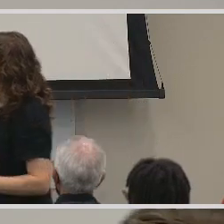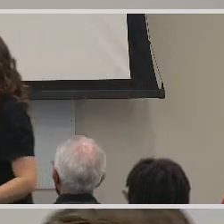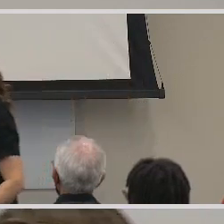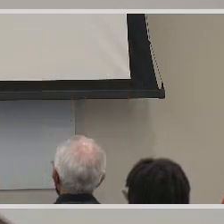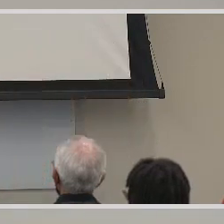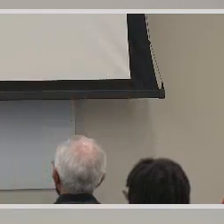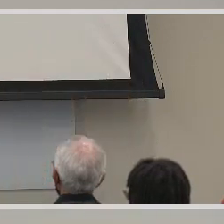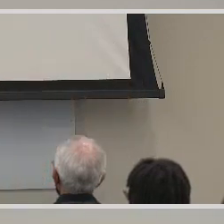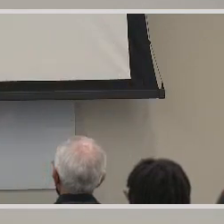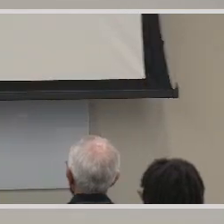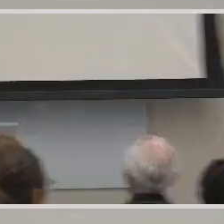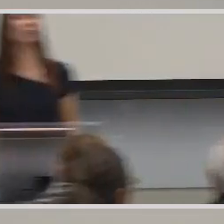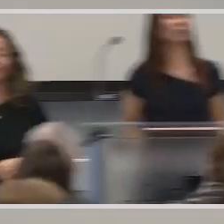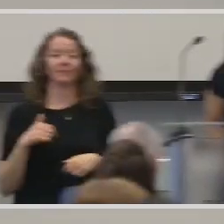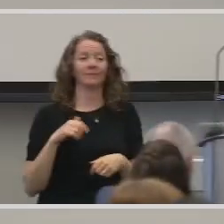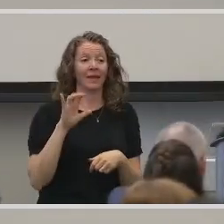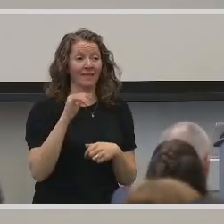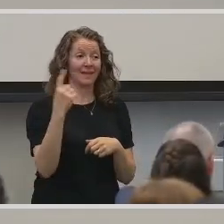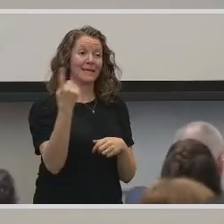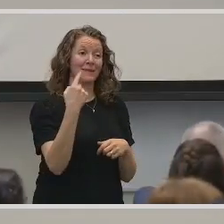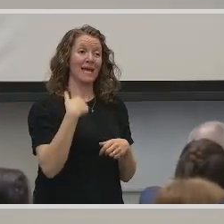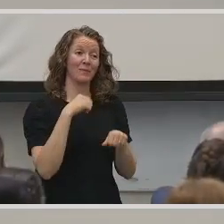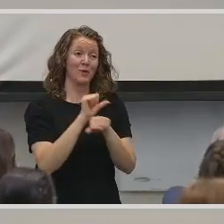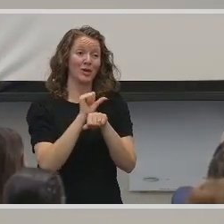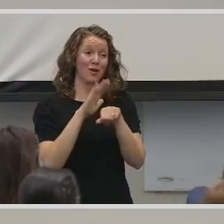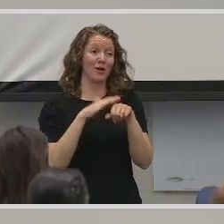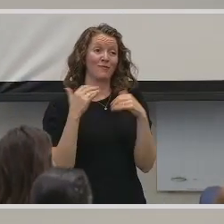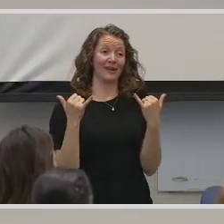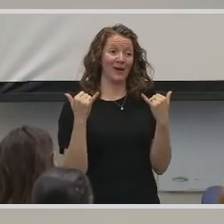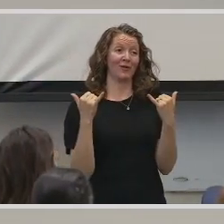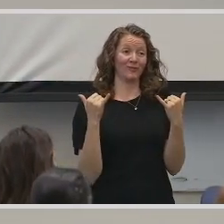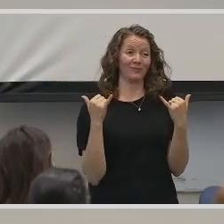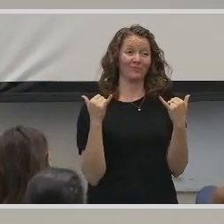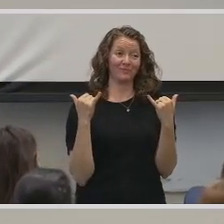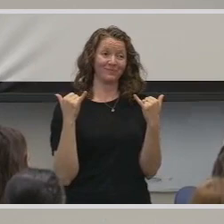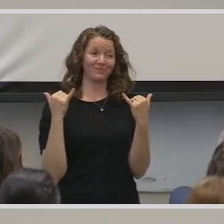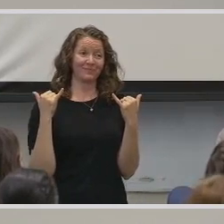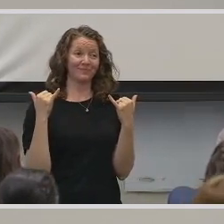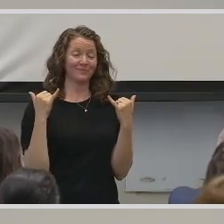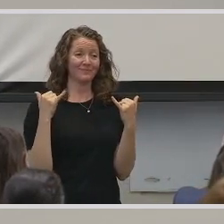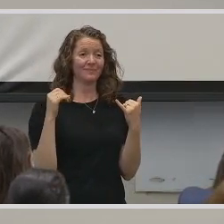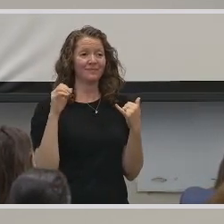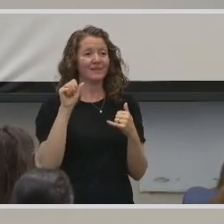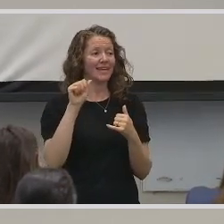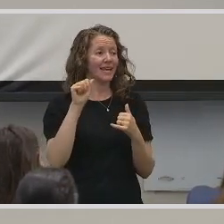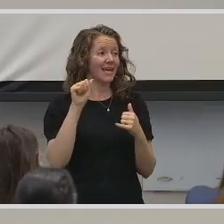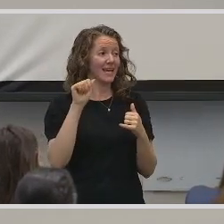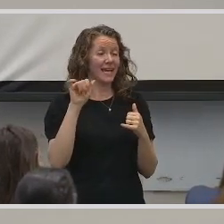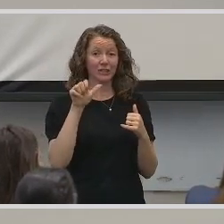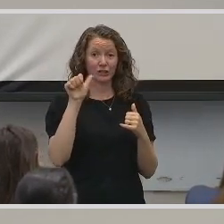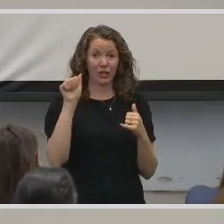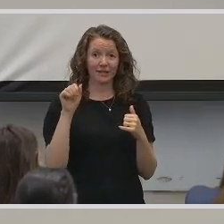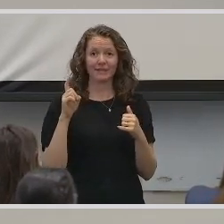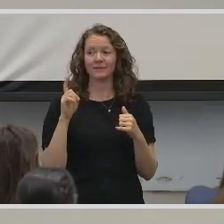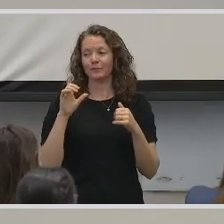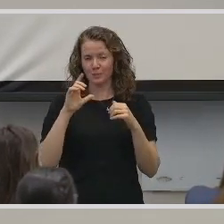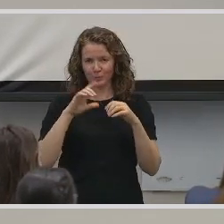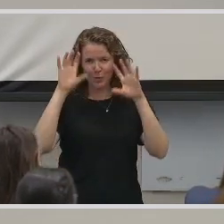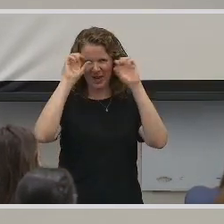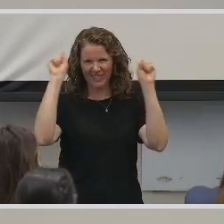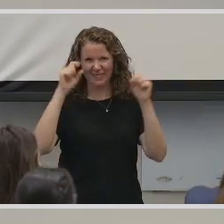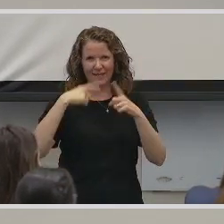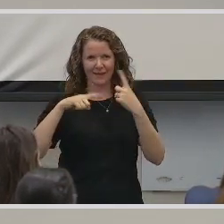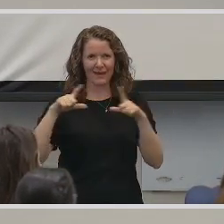That's something I'm currently working on now. Asia, who is the president of the Sign Language